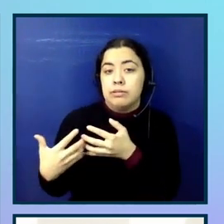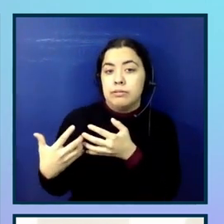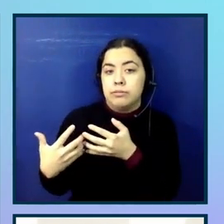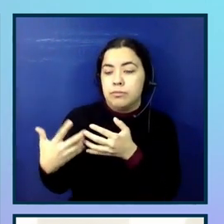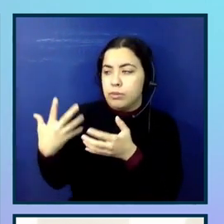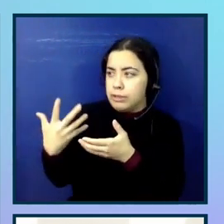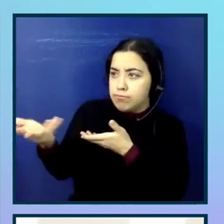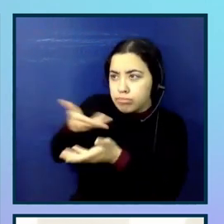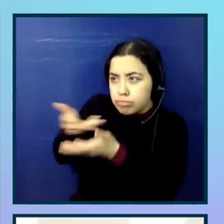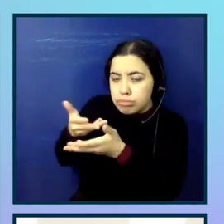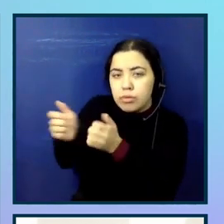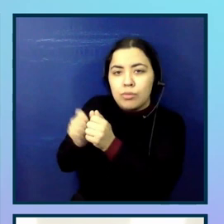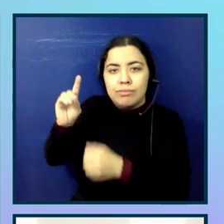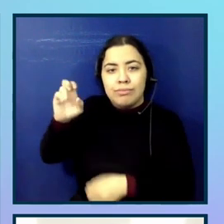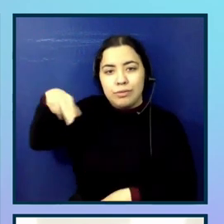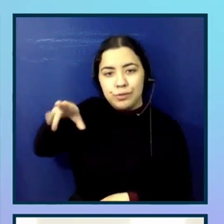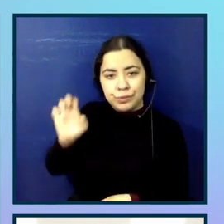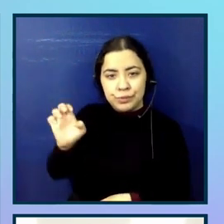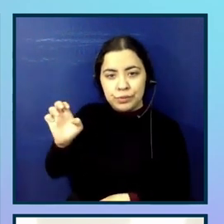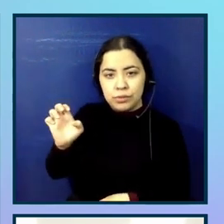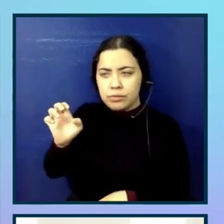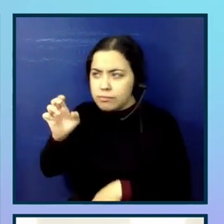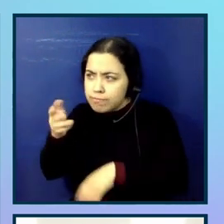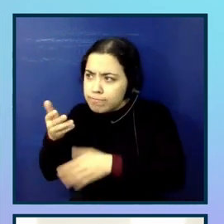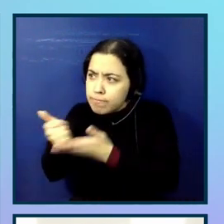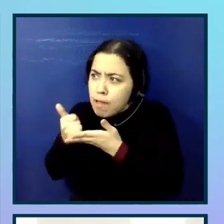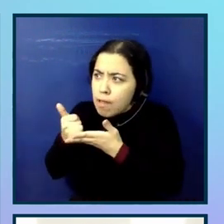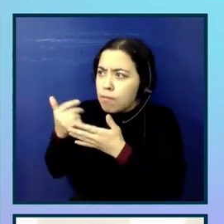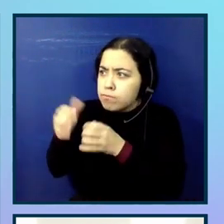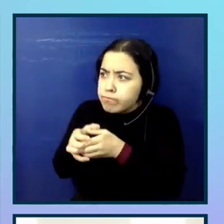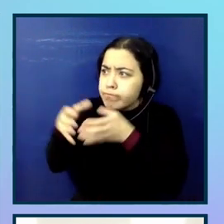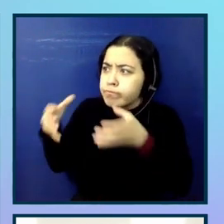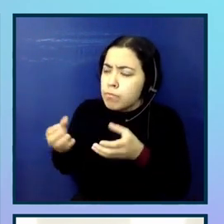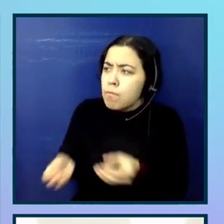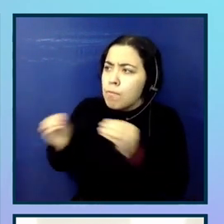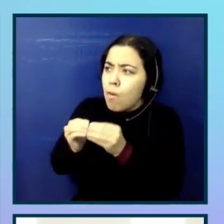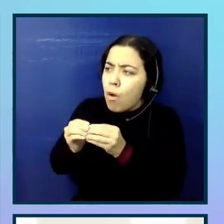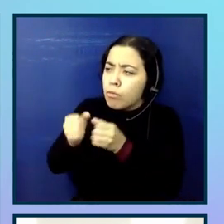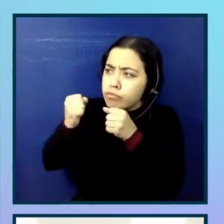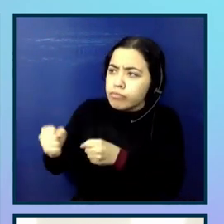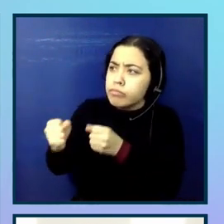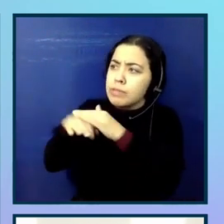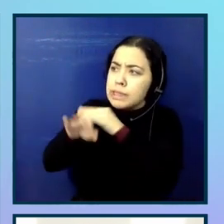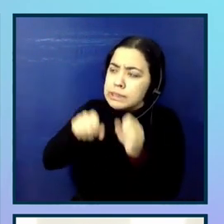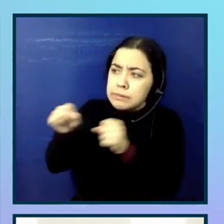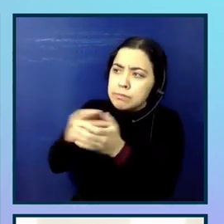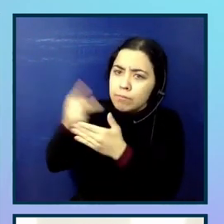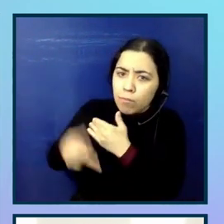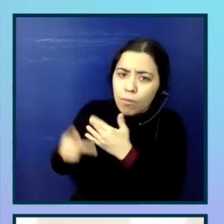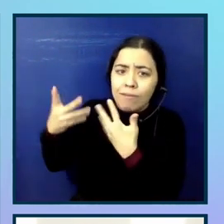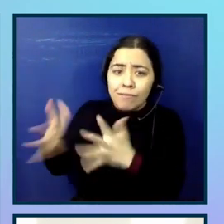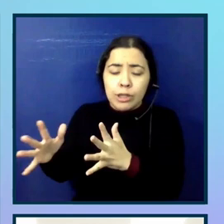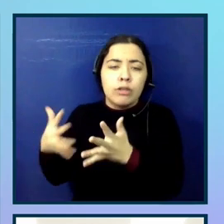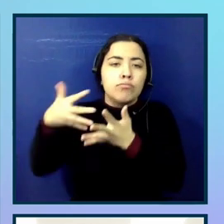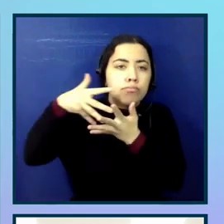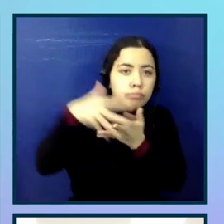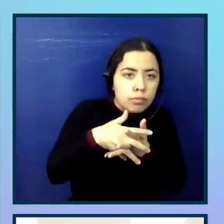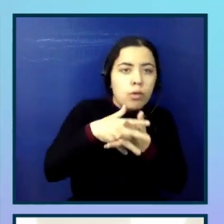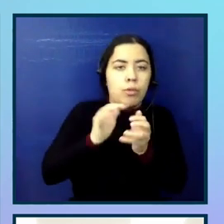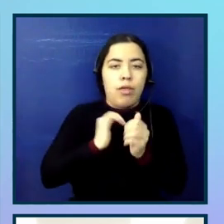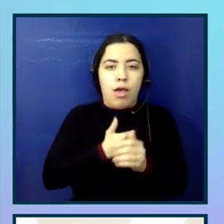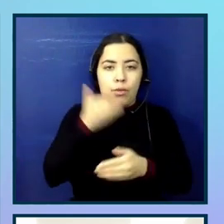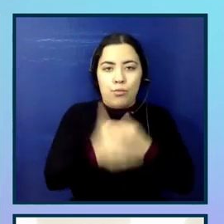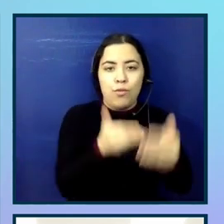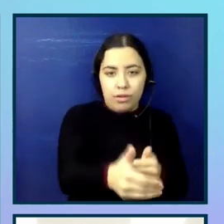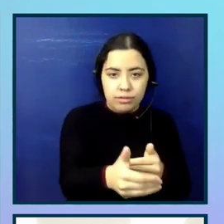build our accessibility programme. And we've started to shift left in our processes and embed this really into our life cycle. And then education.